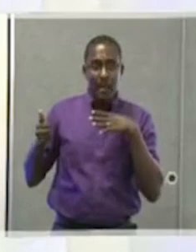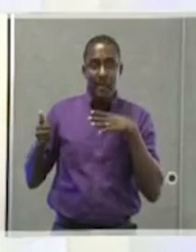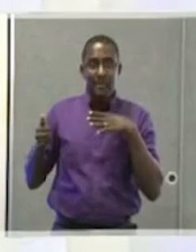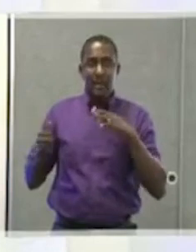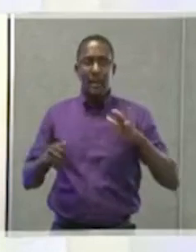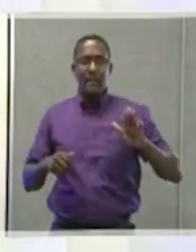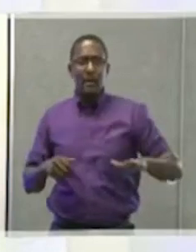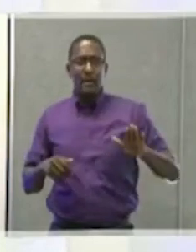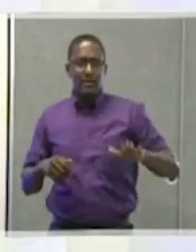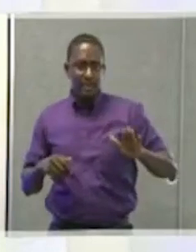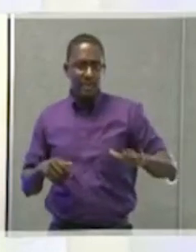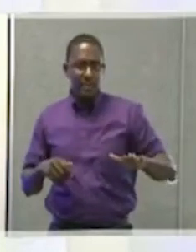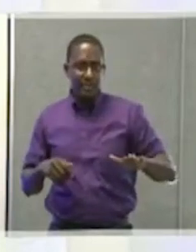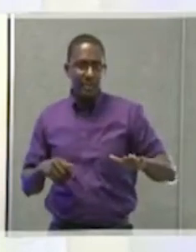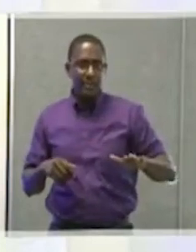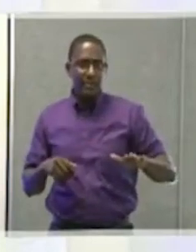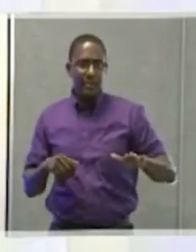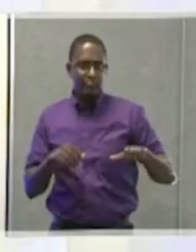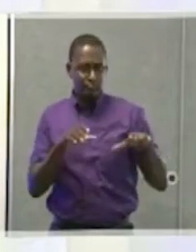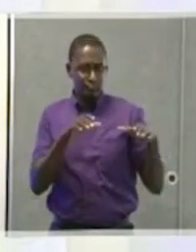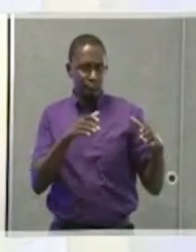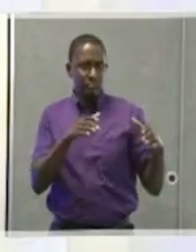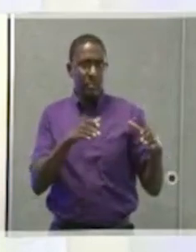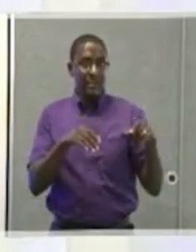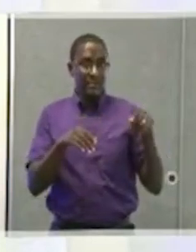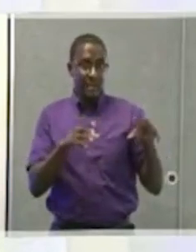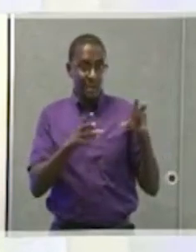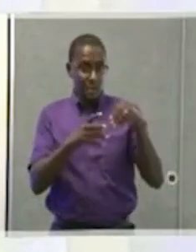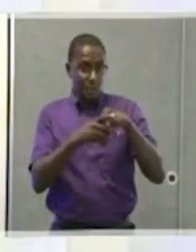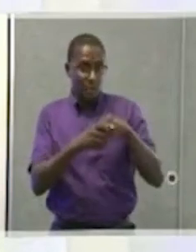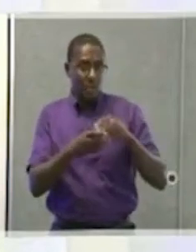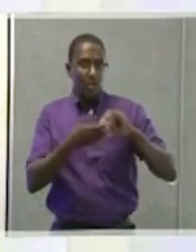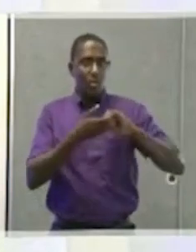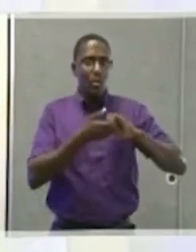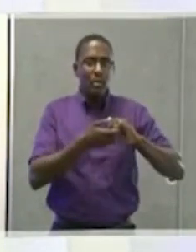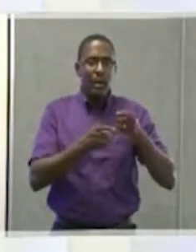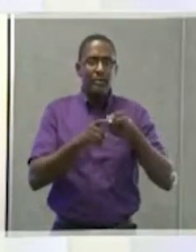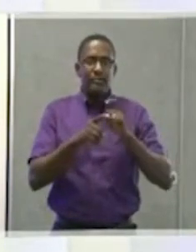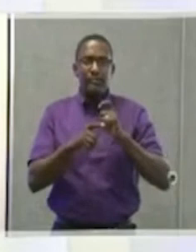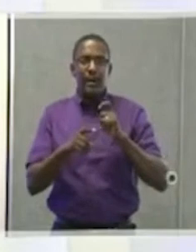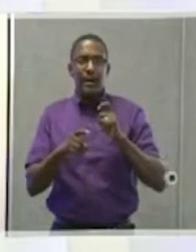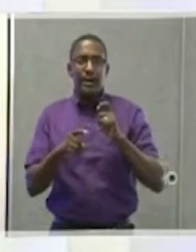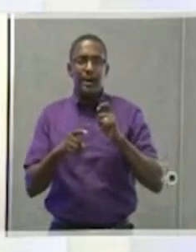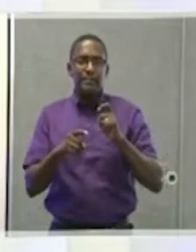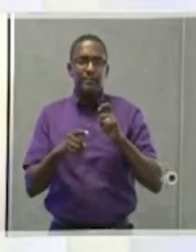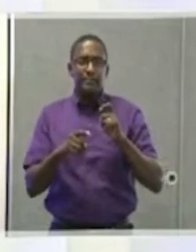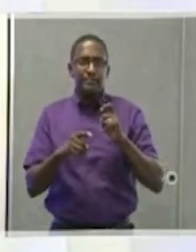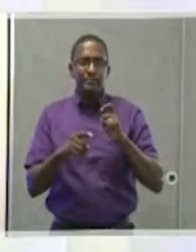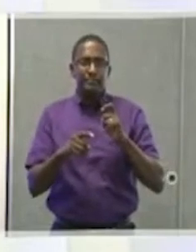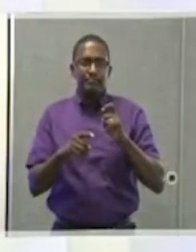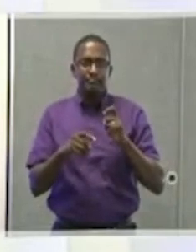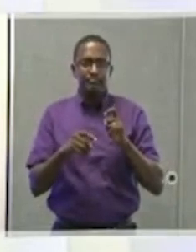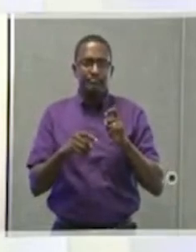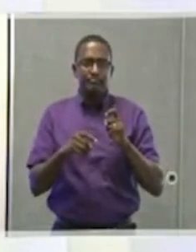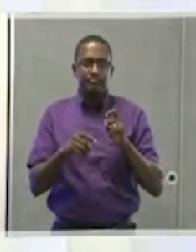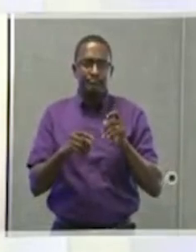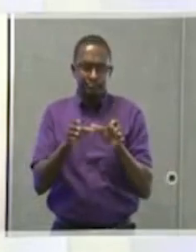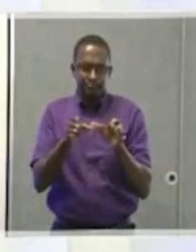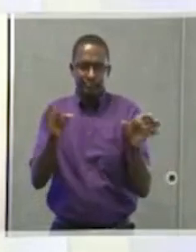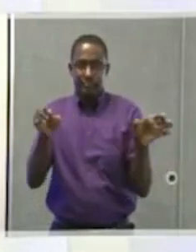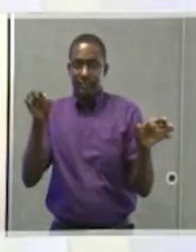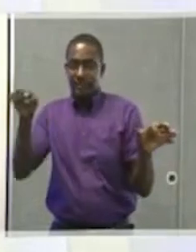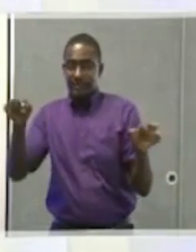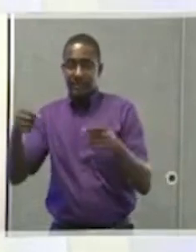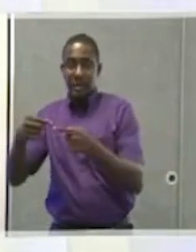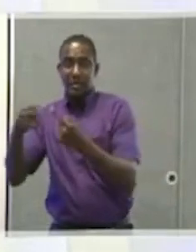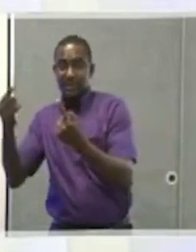Caucus, which comprises women from both sides of the divide, from the